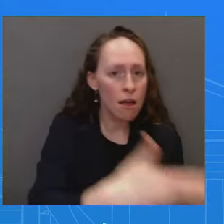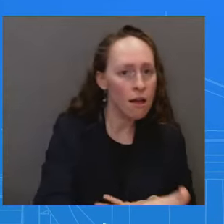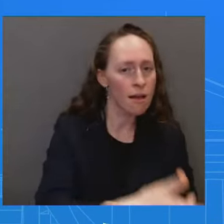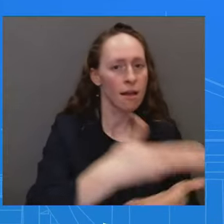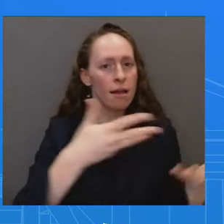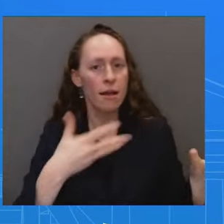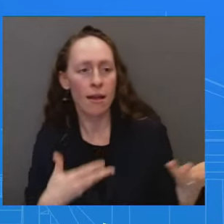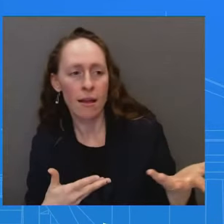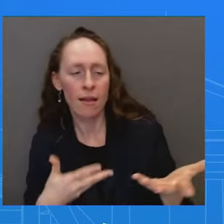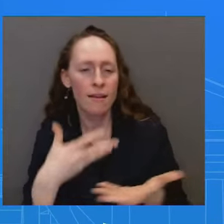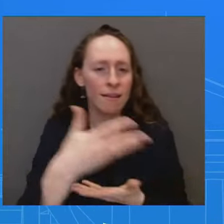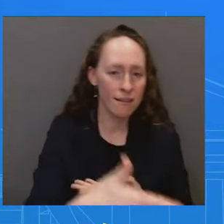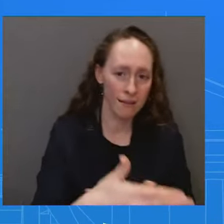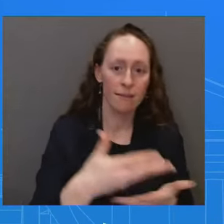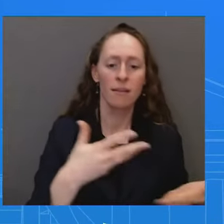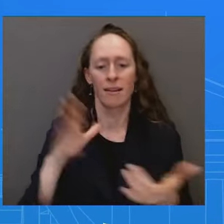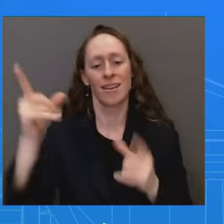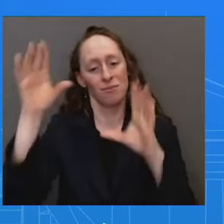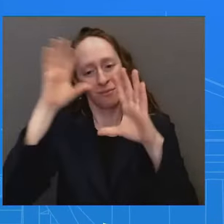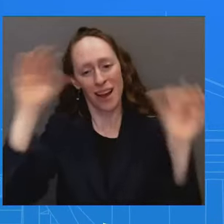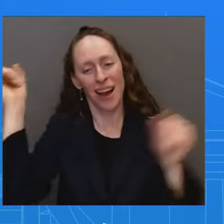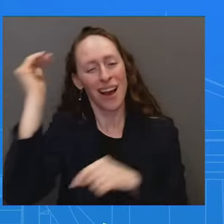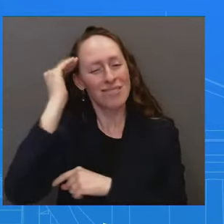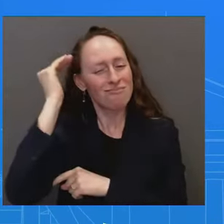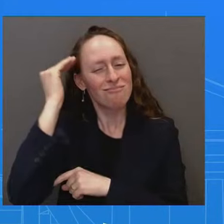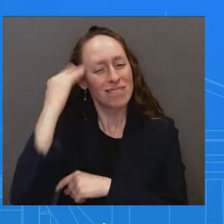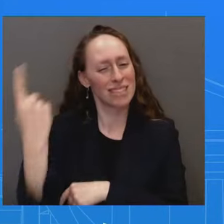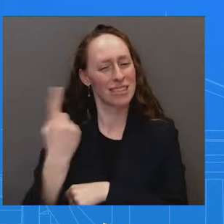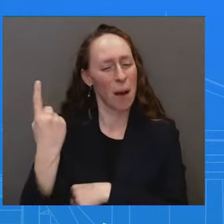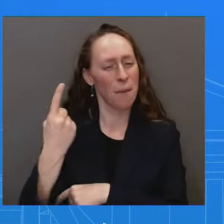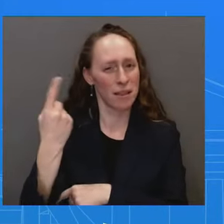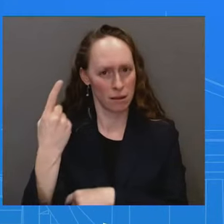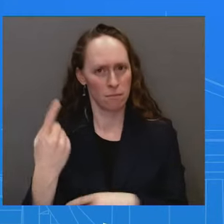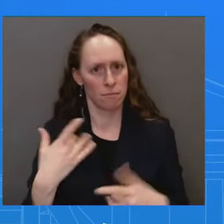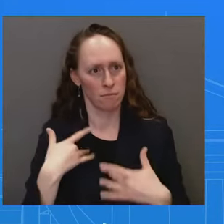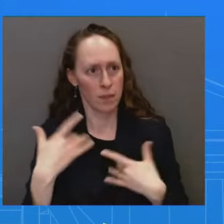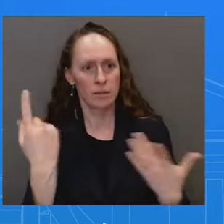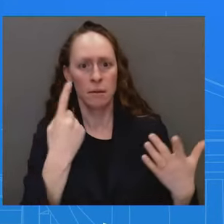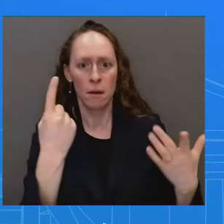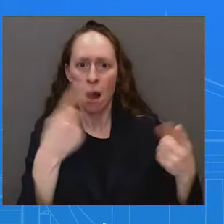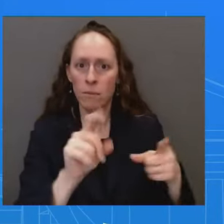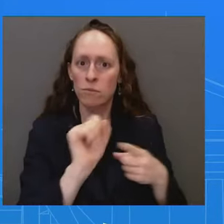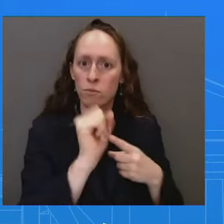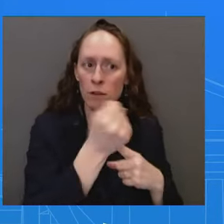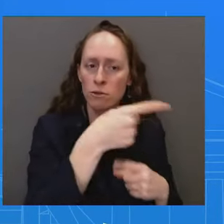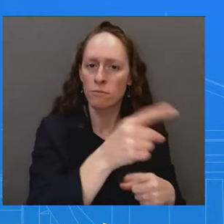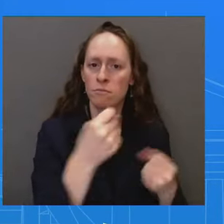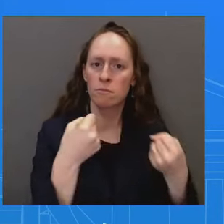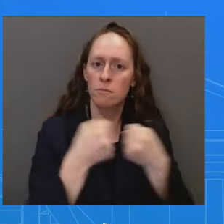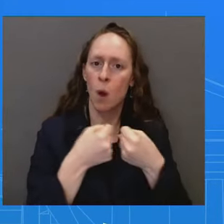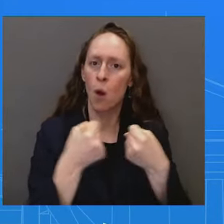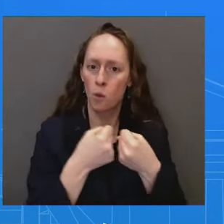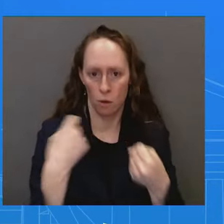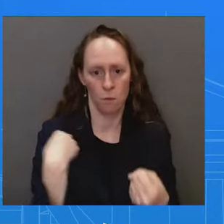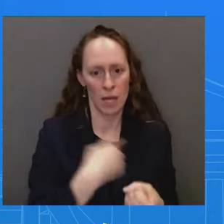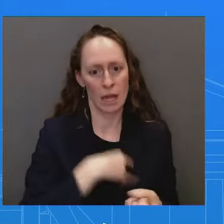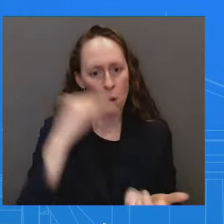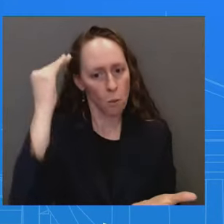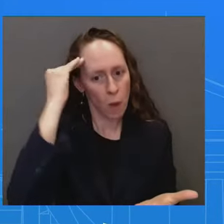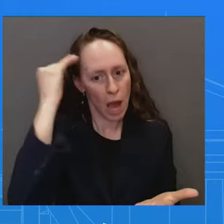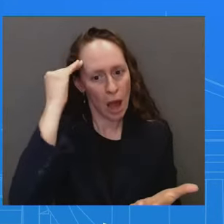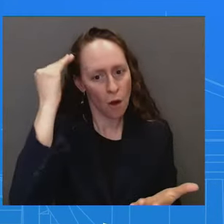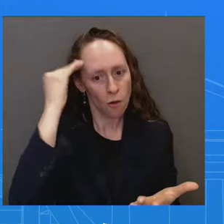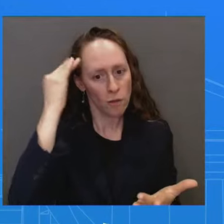happening at the border is something that's been happening for decades, and we need to address it, which is why, again, why he put, you know, the first piece of legislation when he walked into